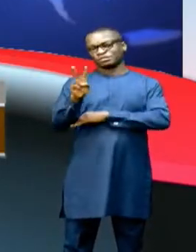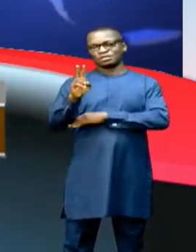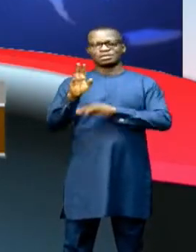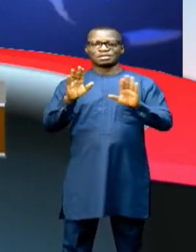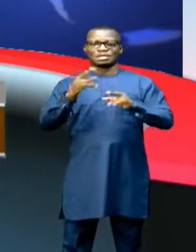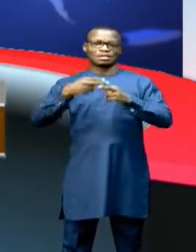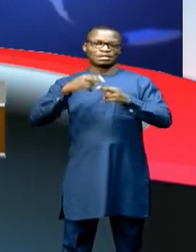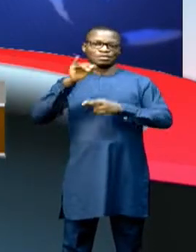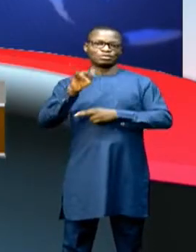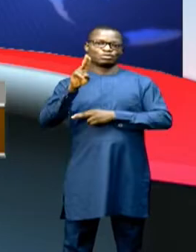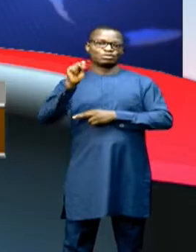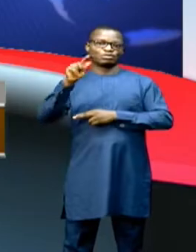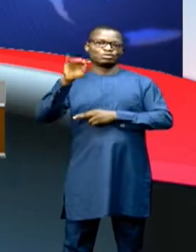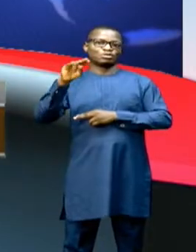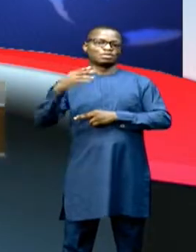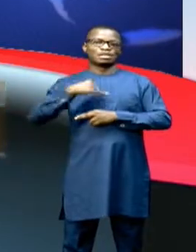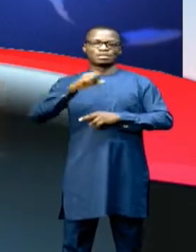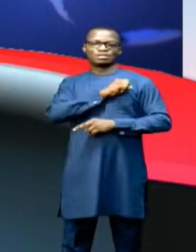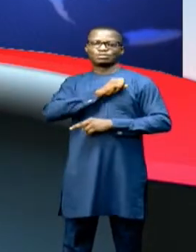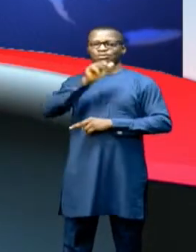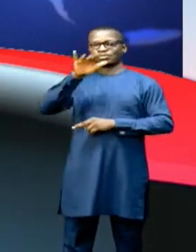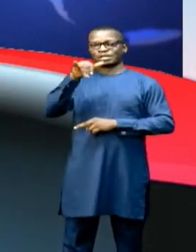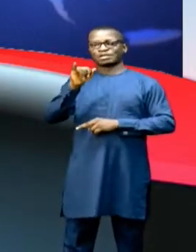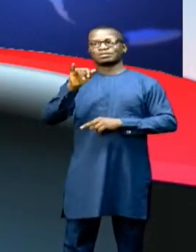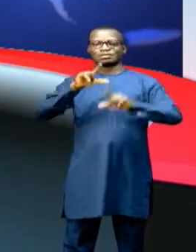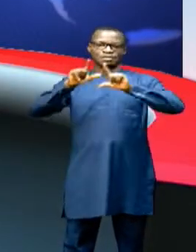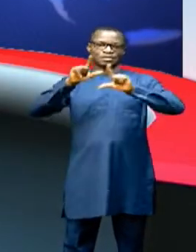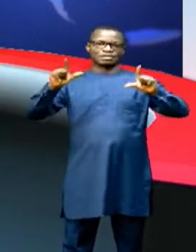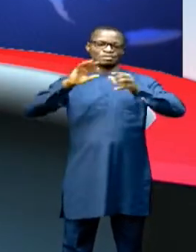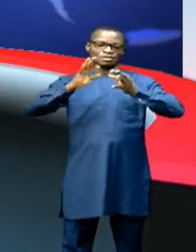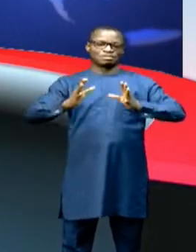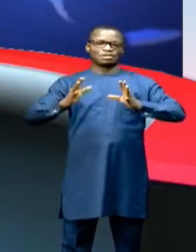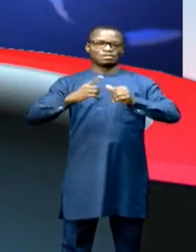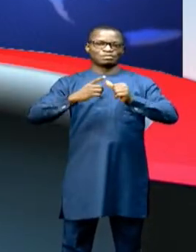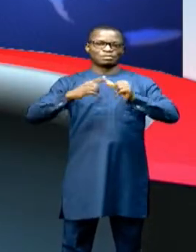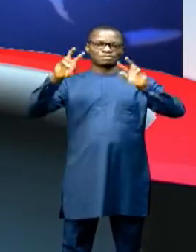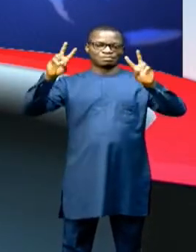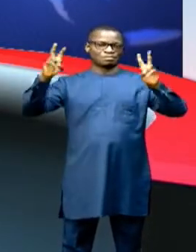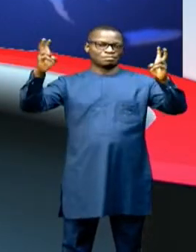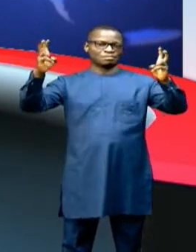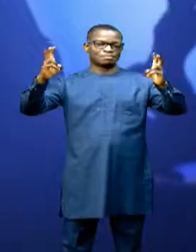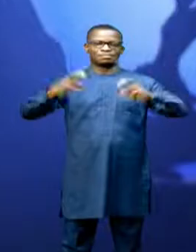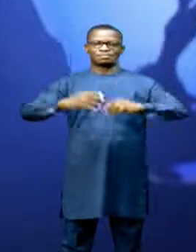Bemuyan. Shegun Ajayi will be the sign language interpreter. First, let's look at the headlines.